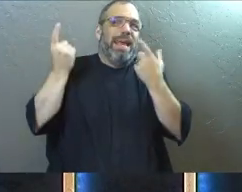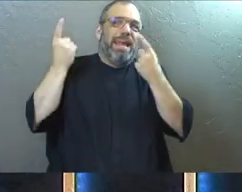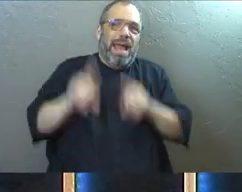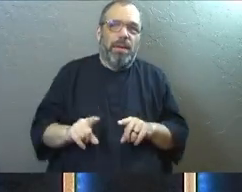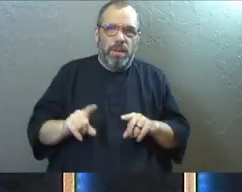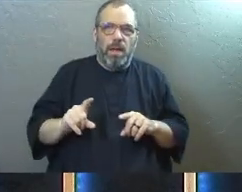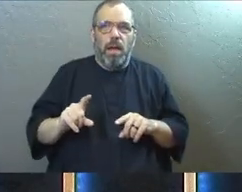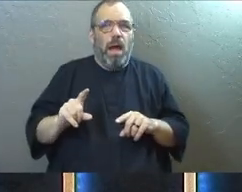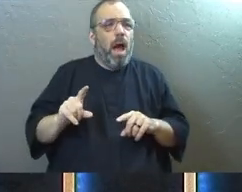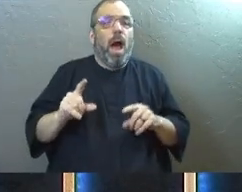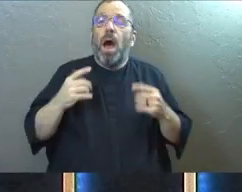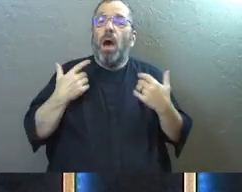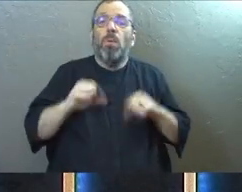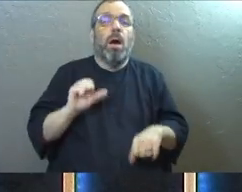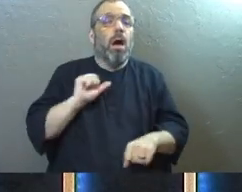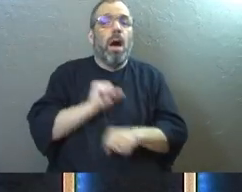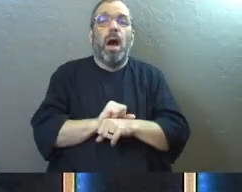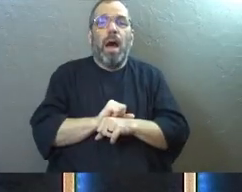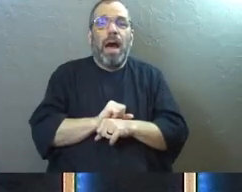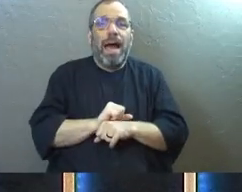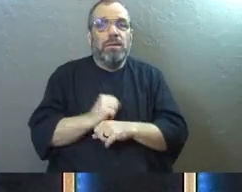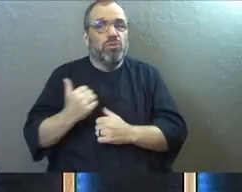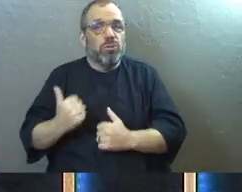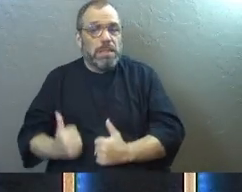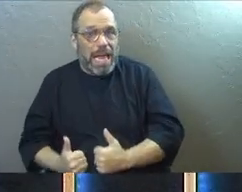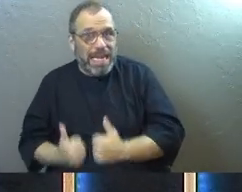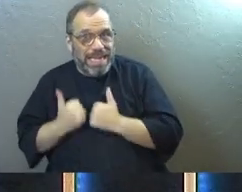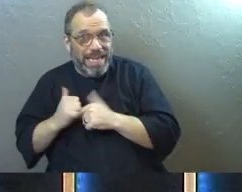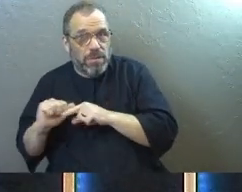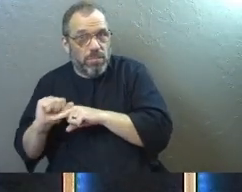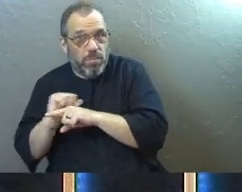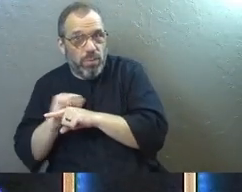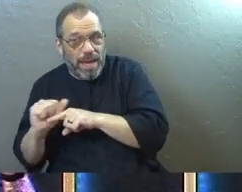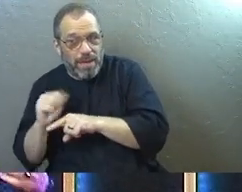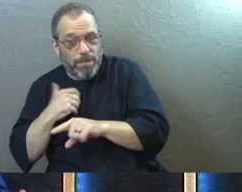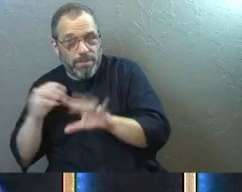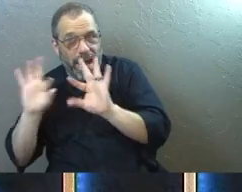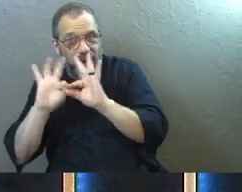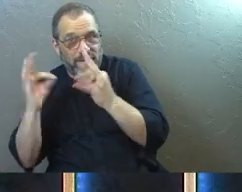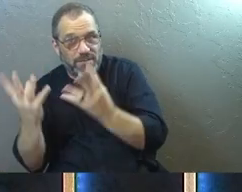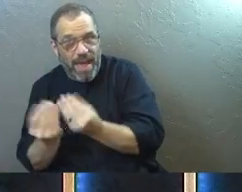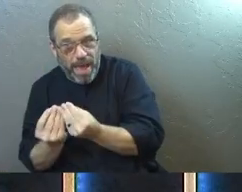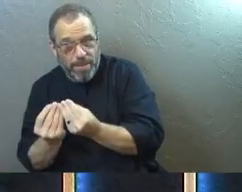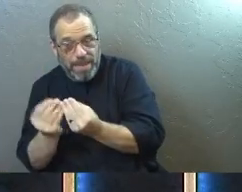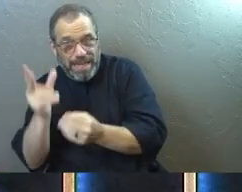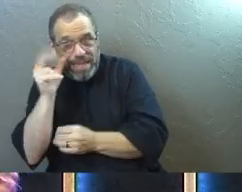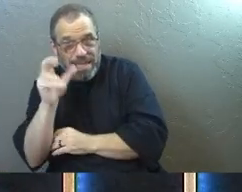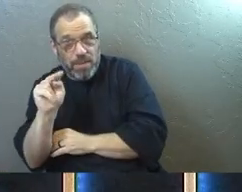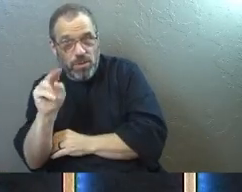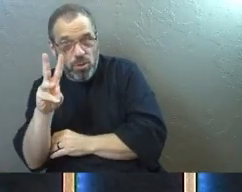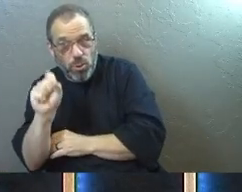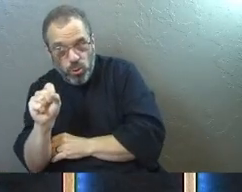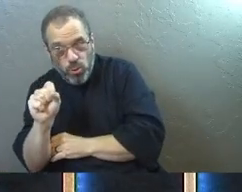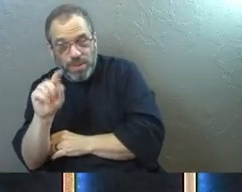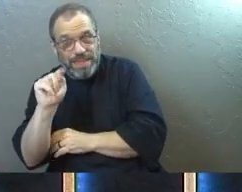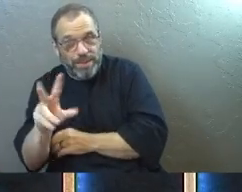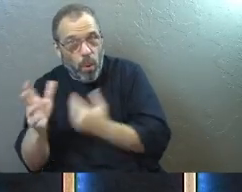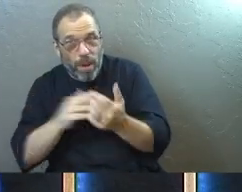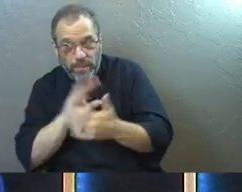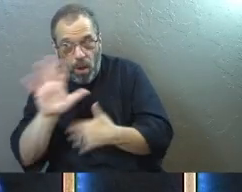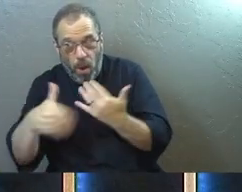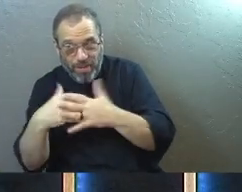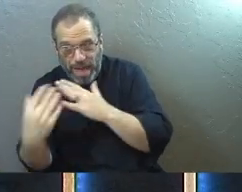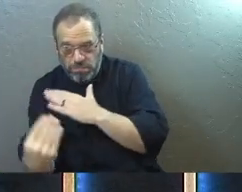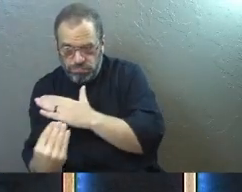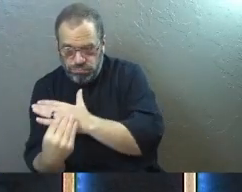me. I put in no effort. All I have to do is live and the family that I'm in and what news station is on and where I was born, all